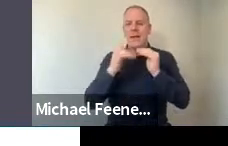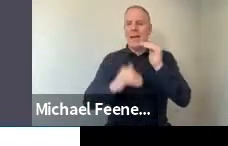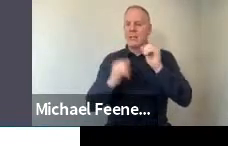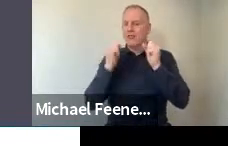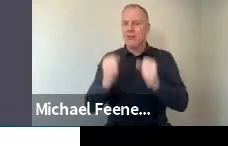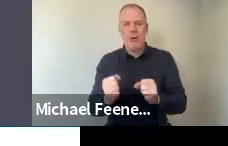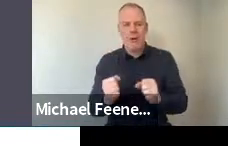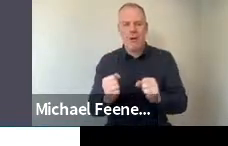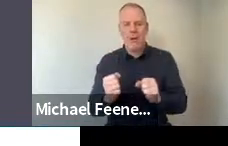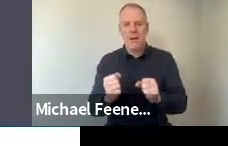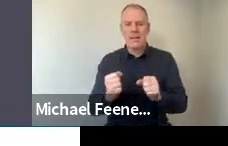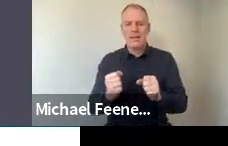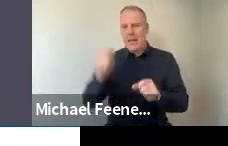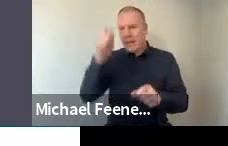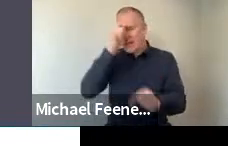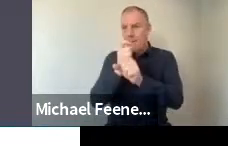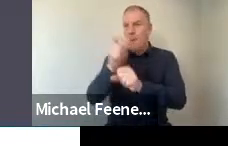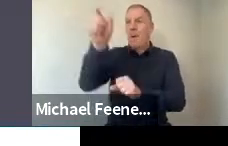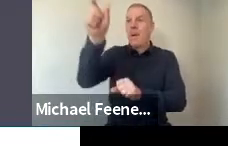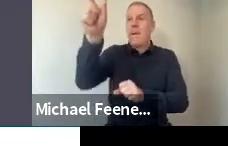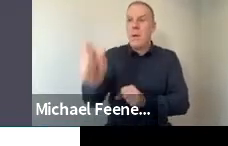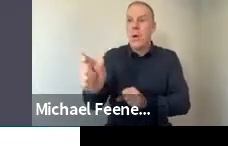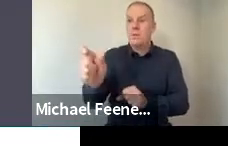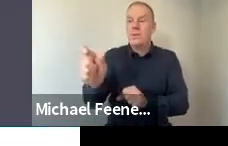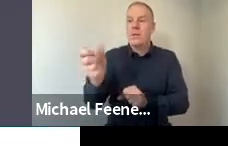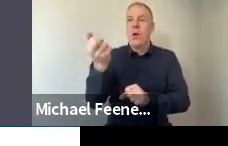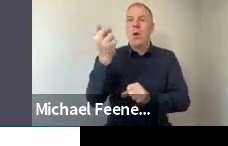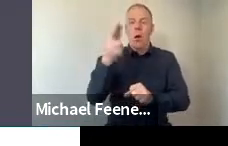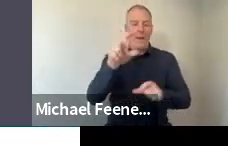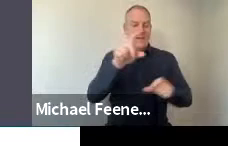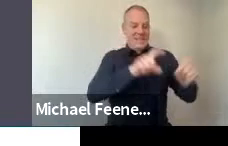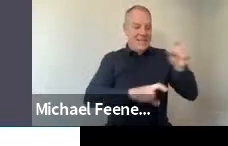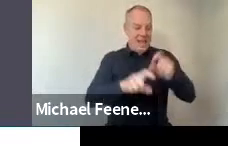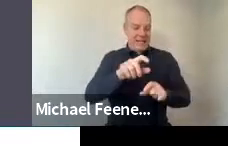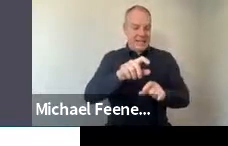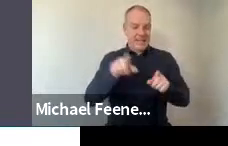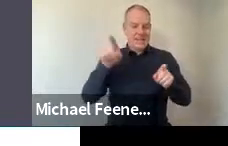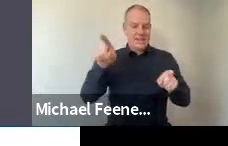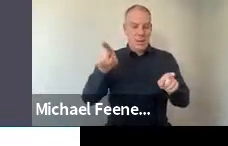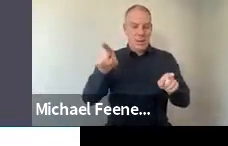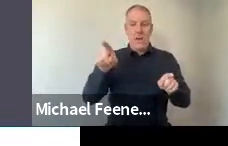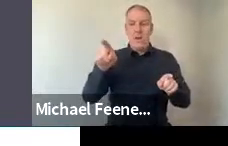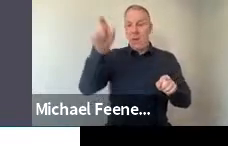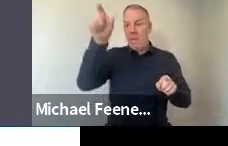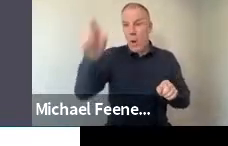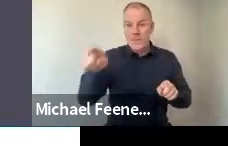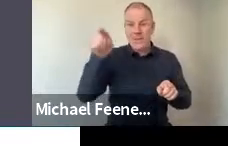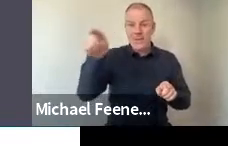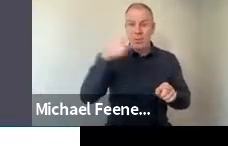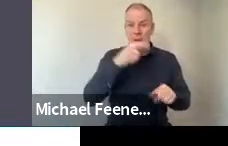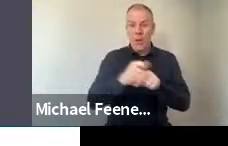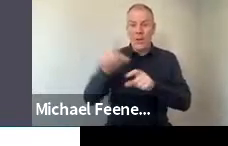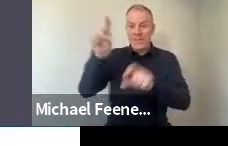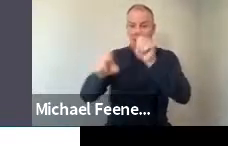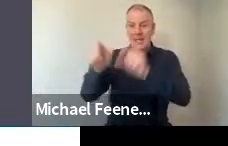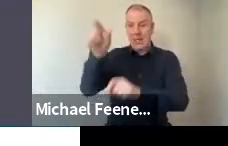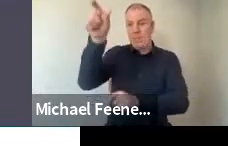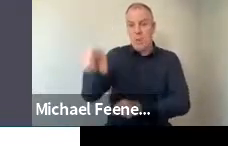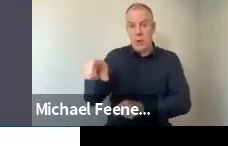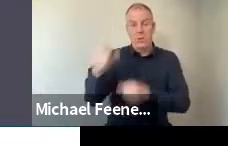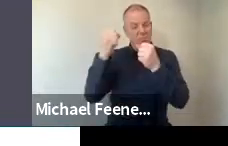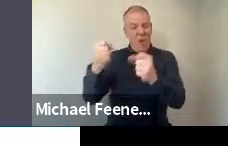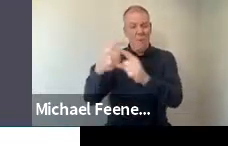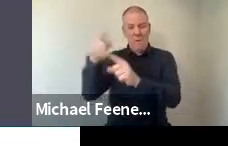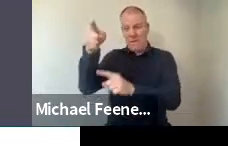than the views about science as an institution. So for scientists, they got, as you can see, very strongly